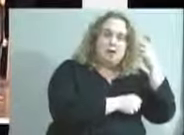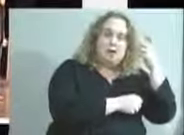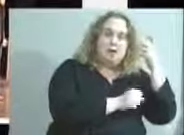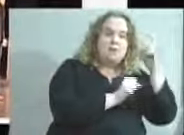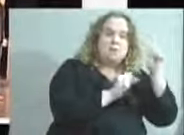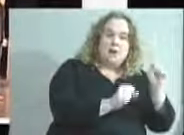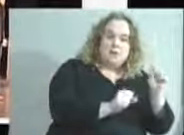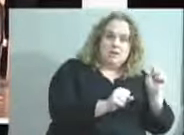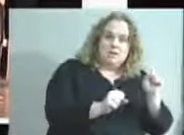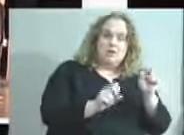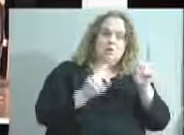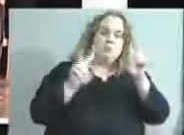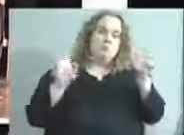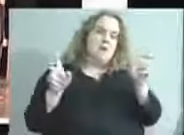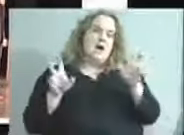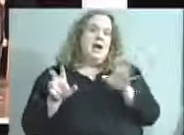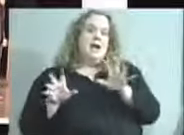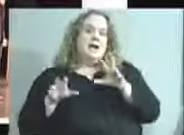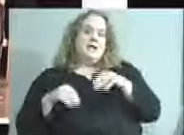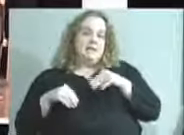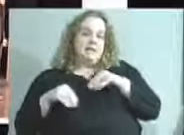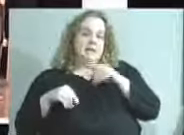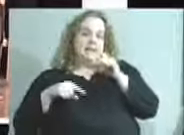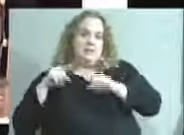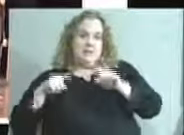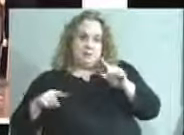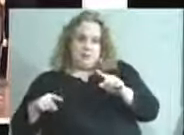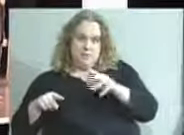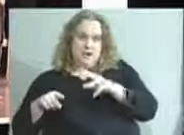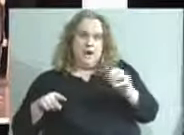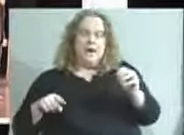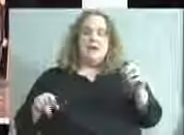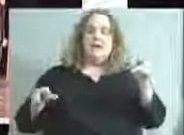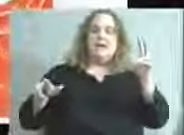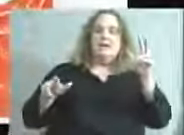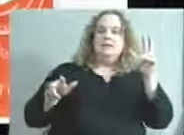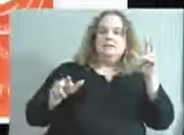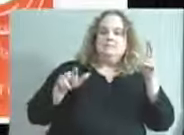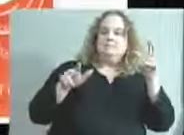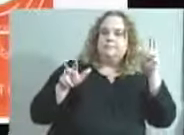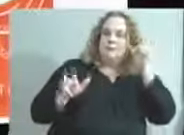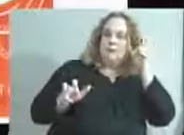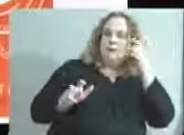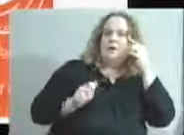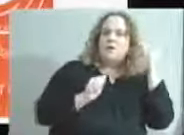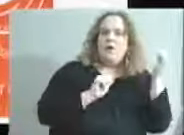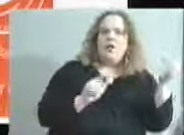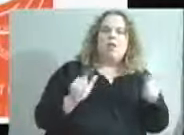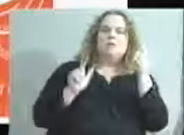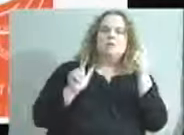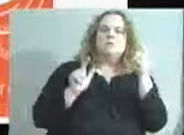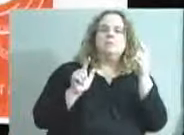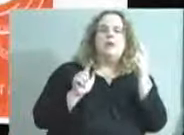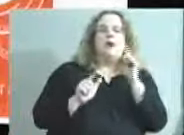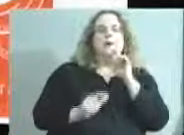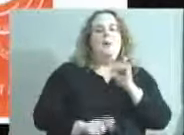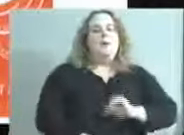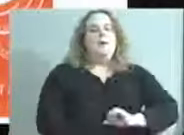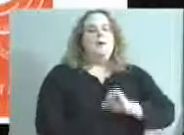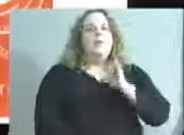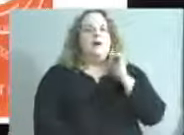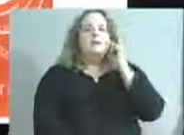Accepting Diversity, and Hearing for All. I am always proud to see our